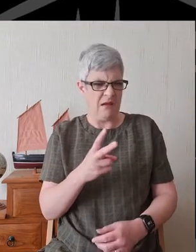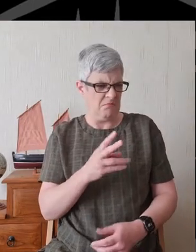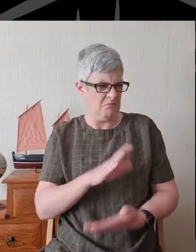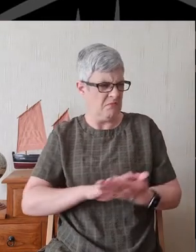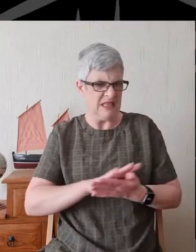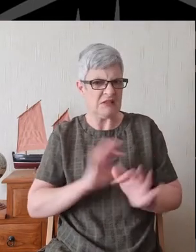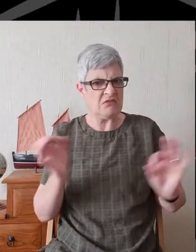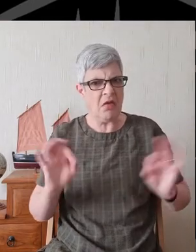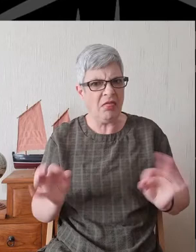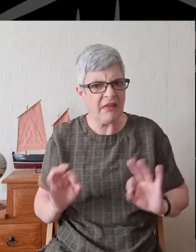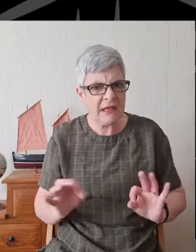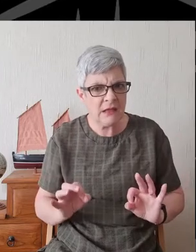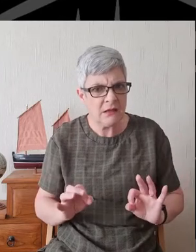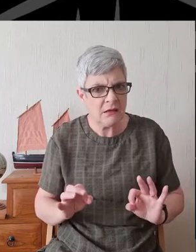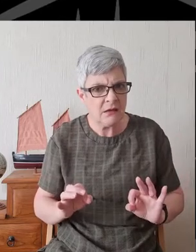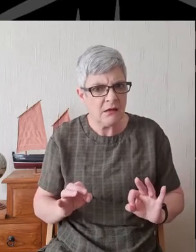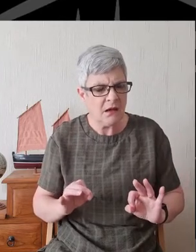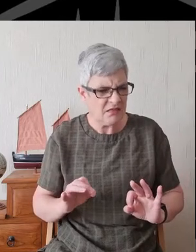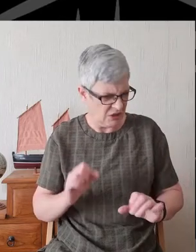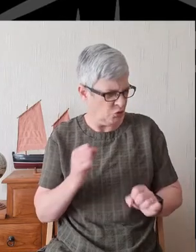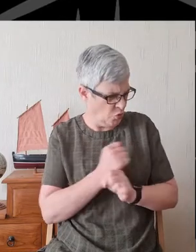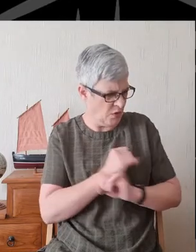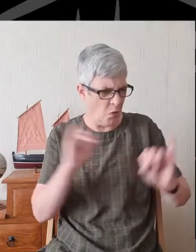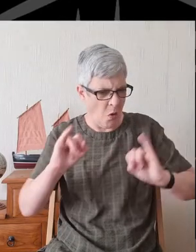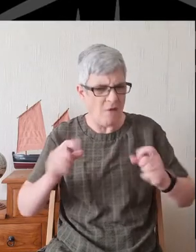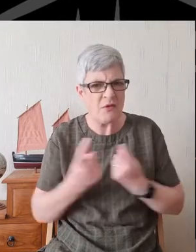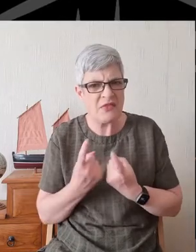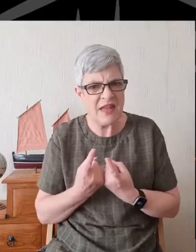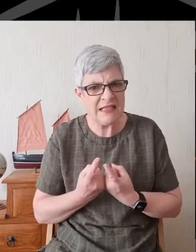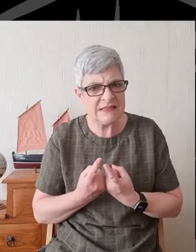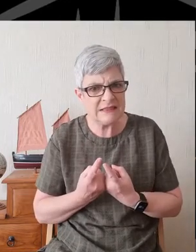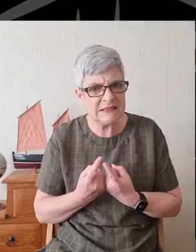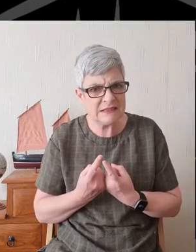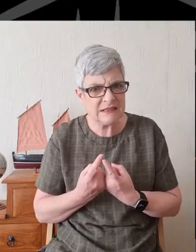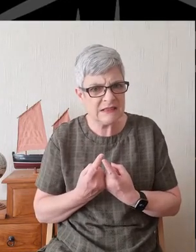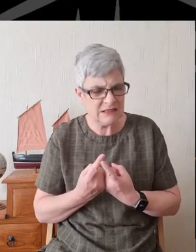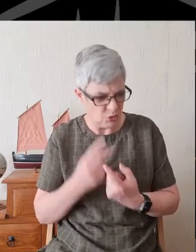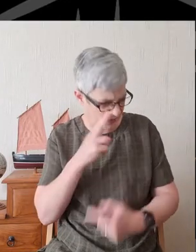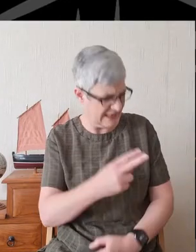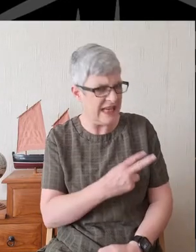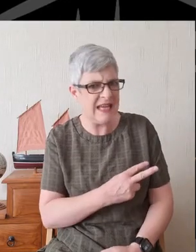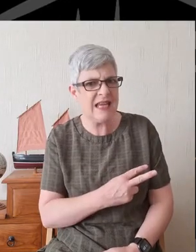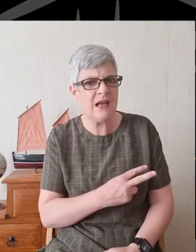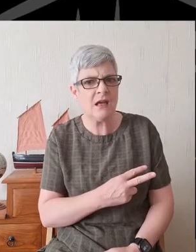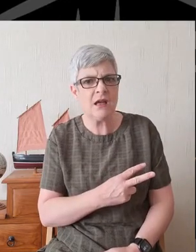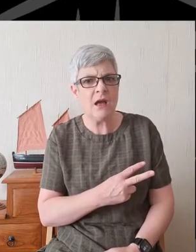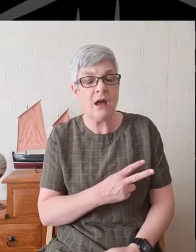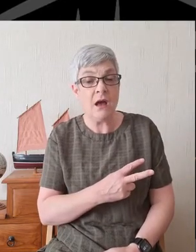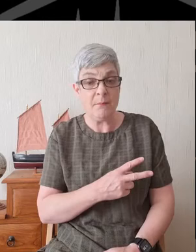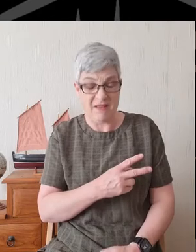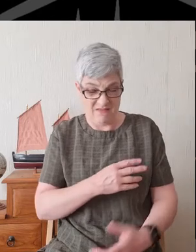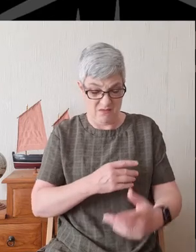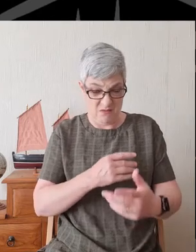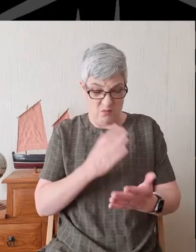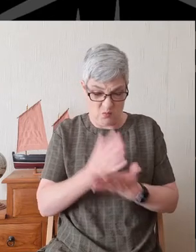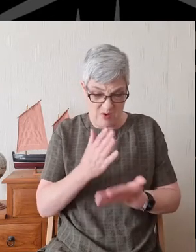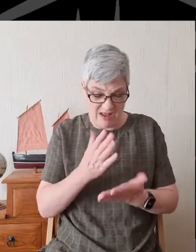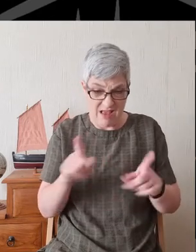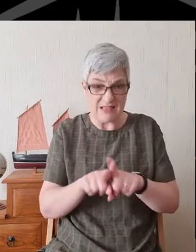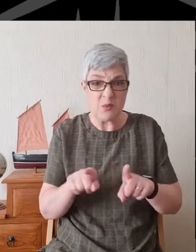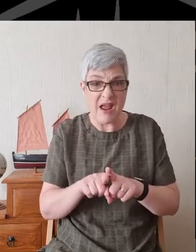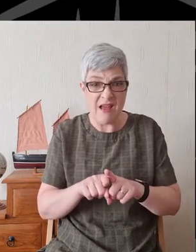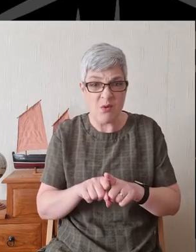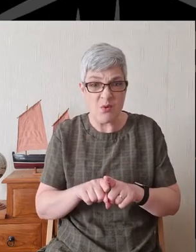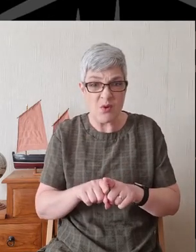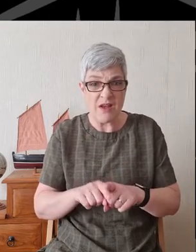for the people of Judah to do the detestable things that they are doing here? Must they also fill the land with violence,